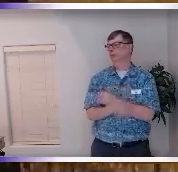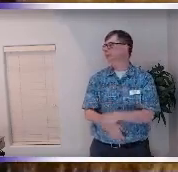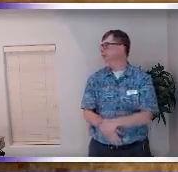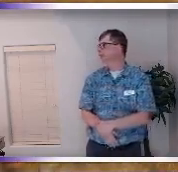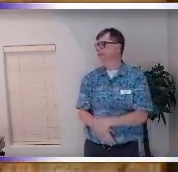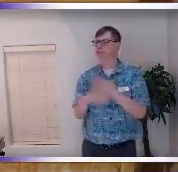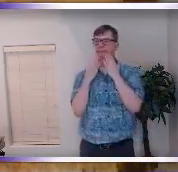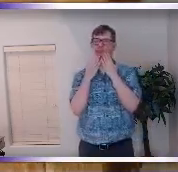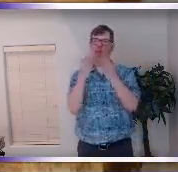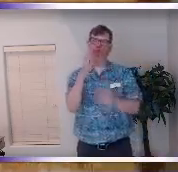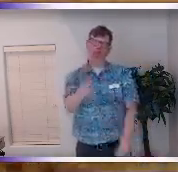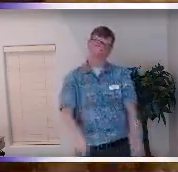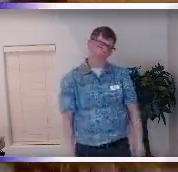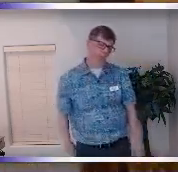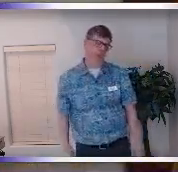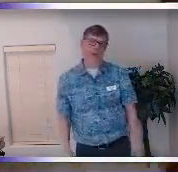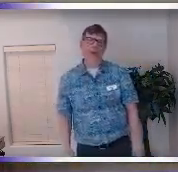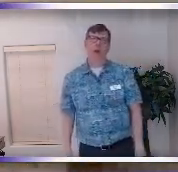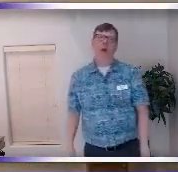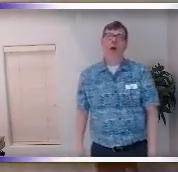thank you applause